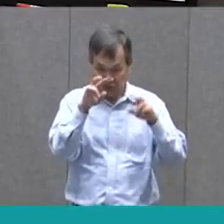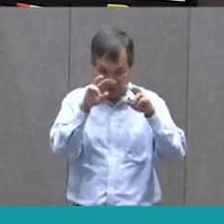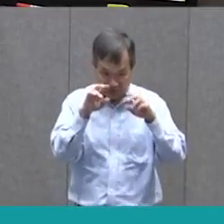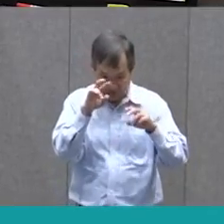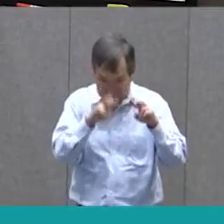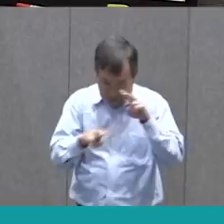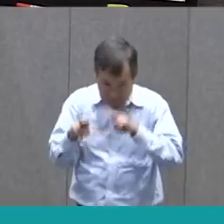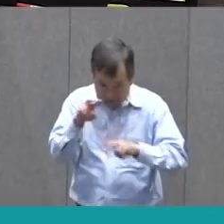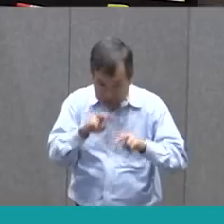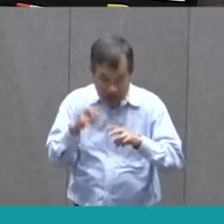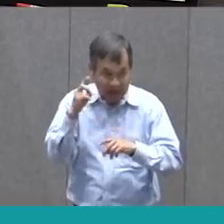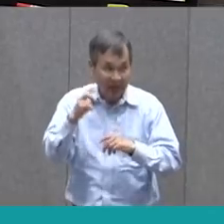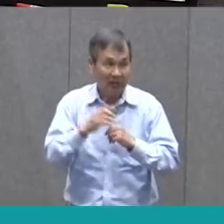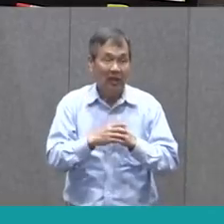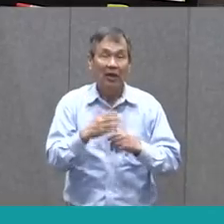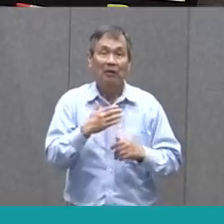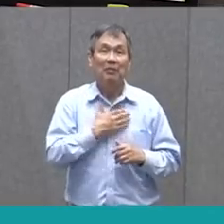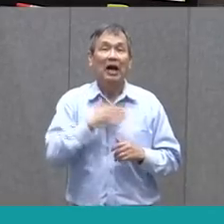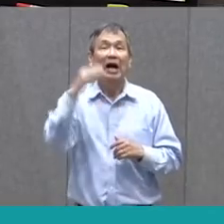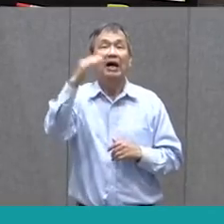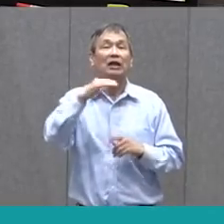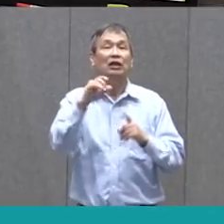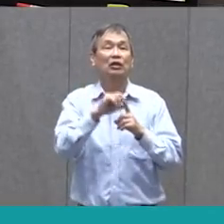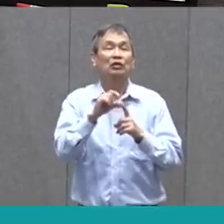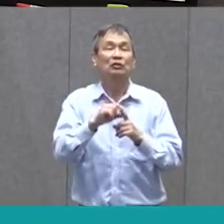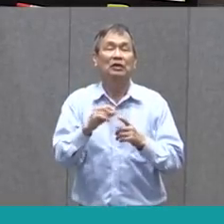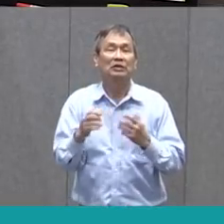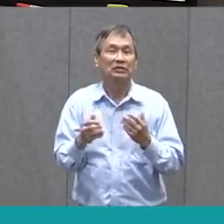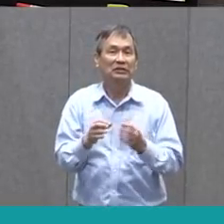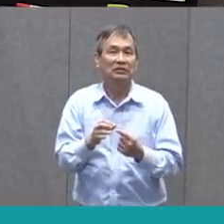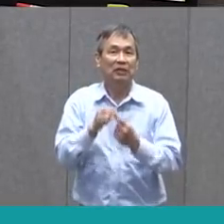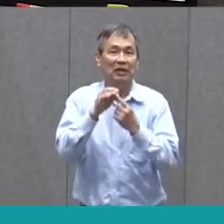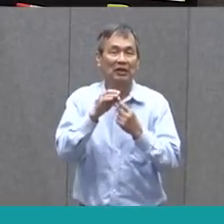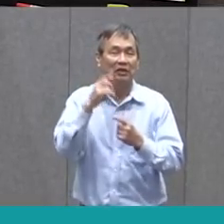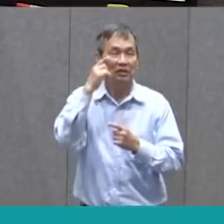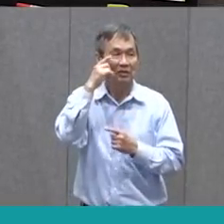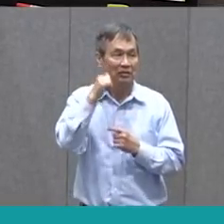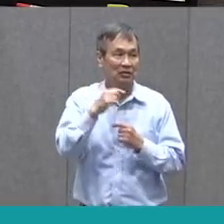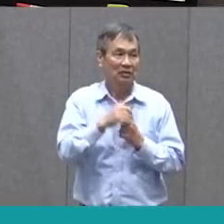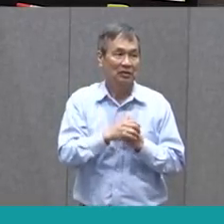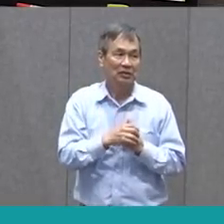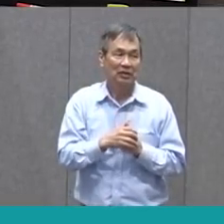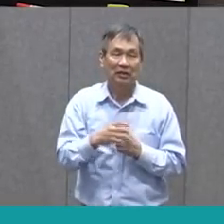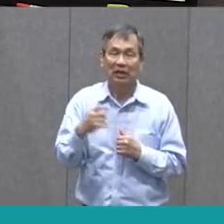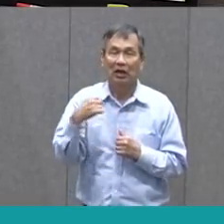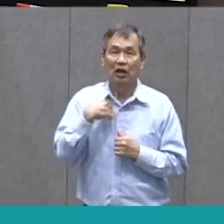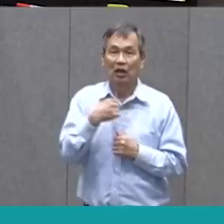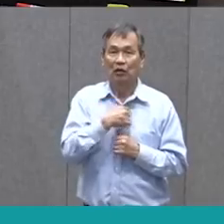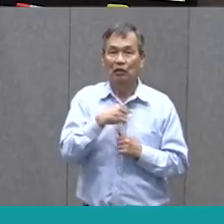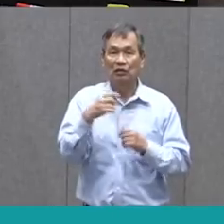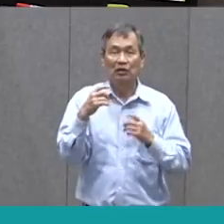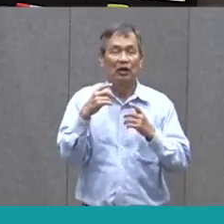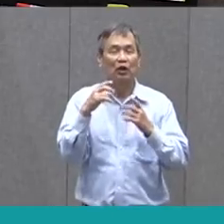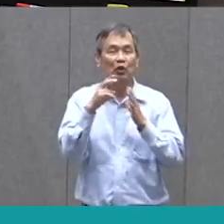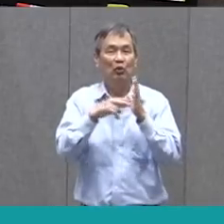examines. My next word is very special, because it's in a book we're going to be reading with Miss Lori in a moment.